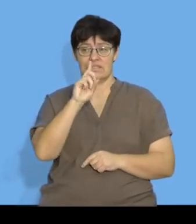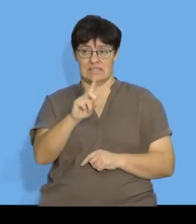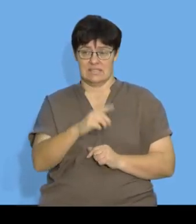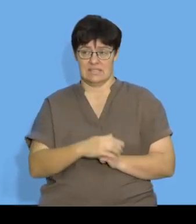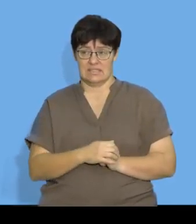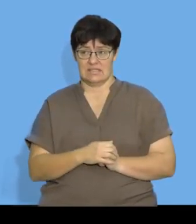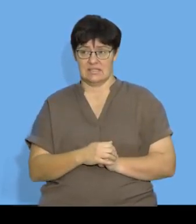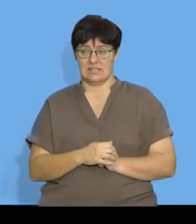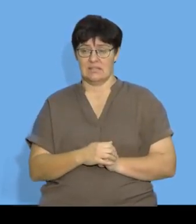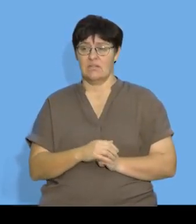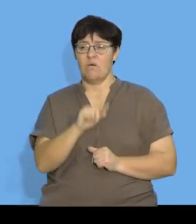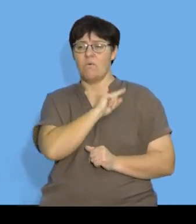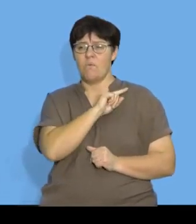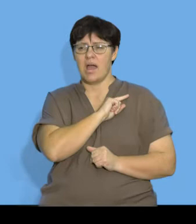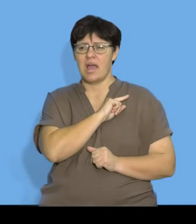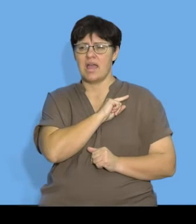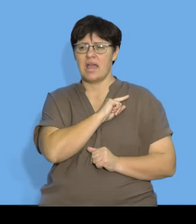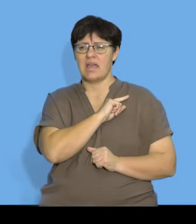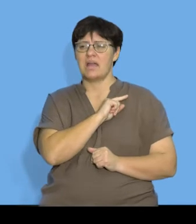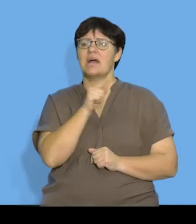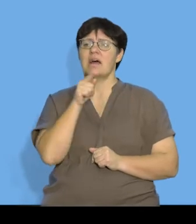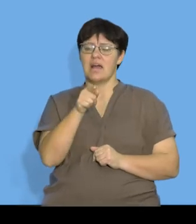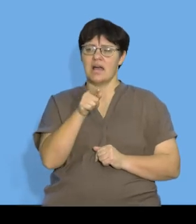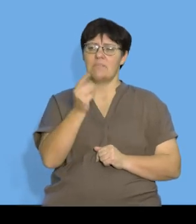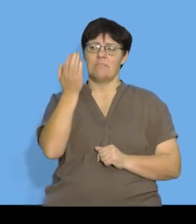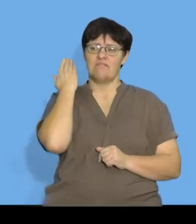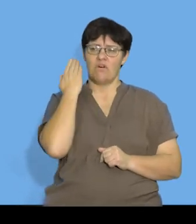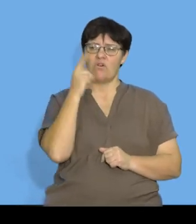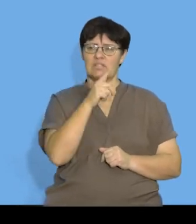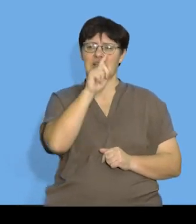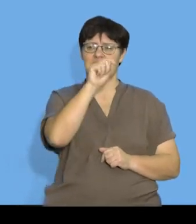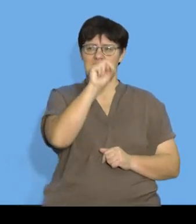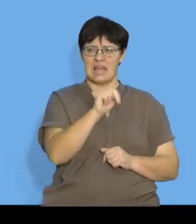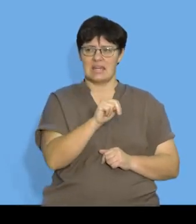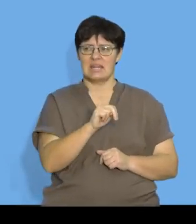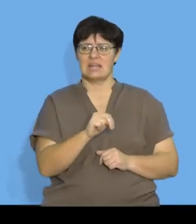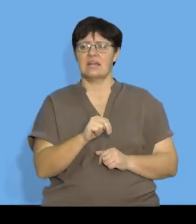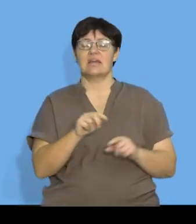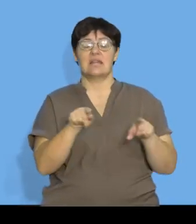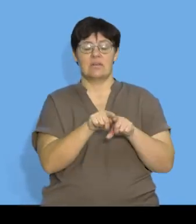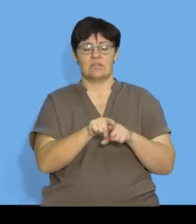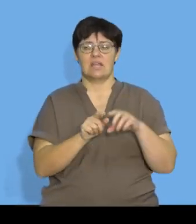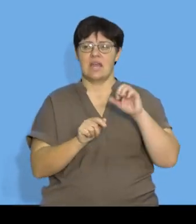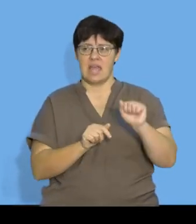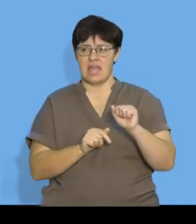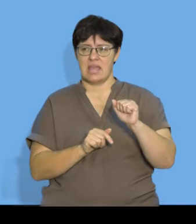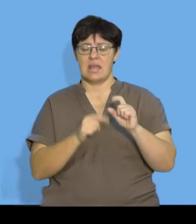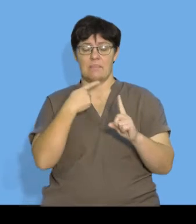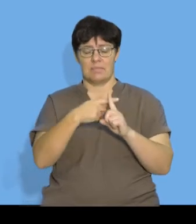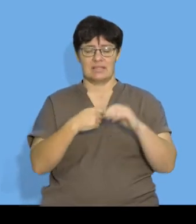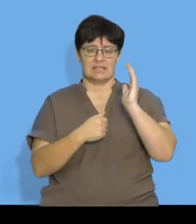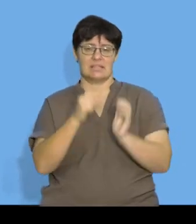stemming from my general form of an arithmetic sequence where I know that it is always A plus